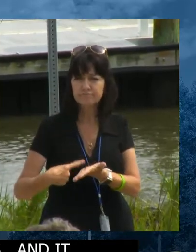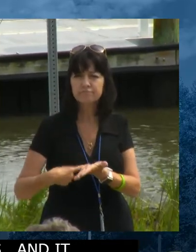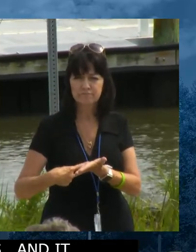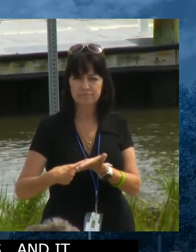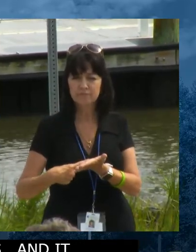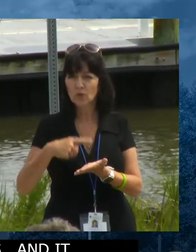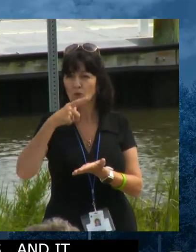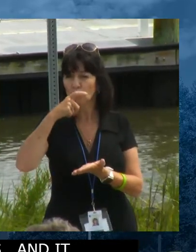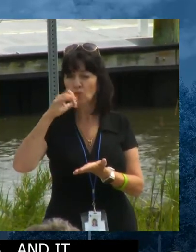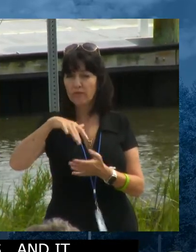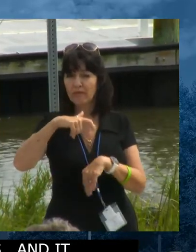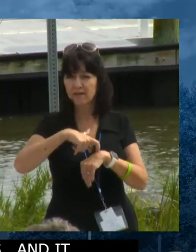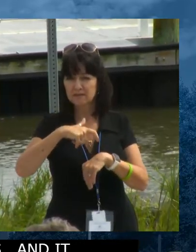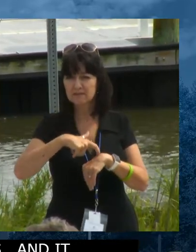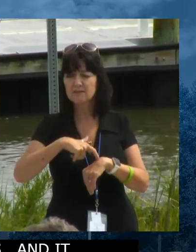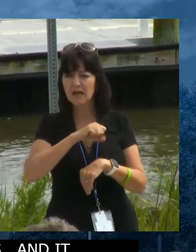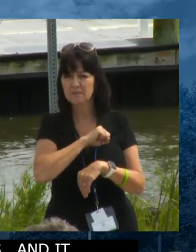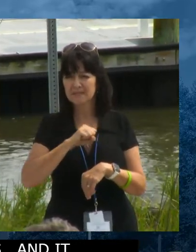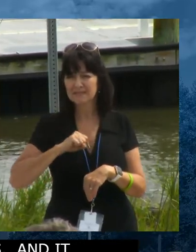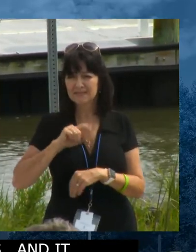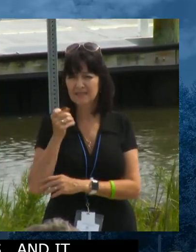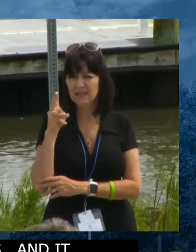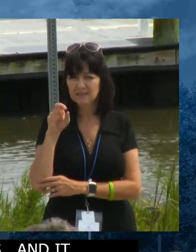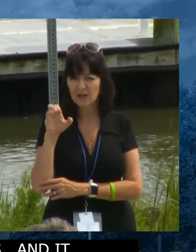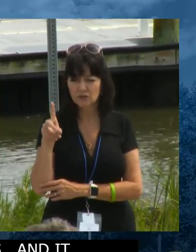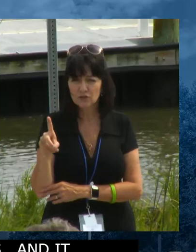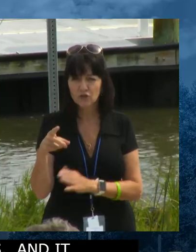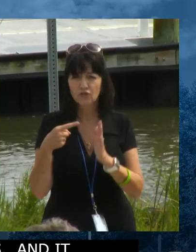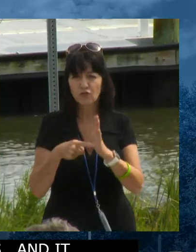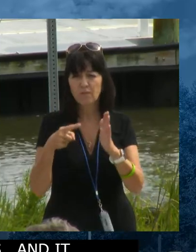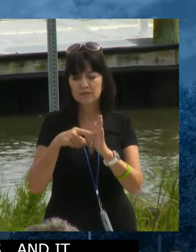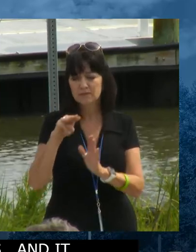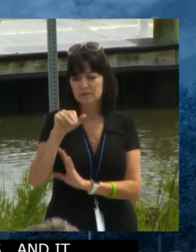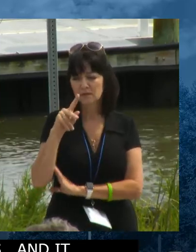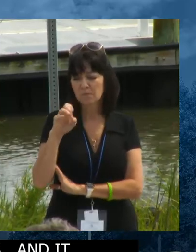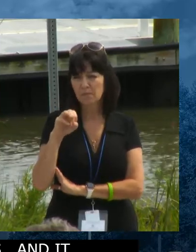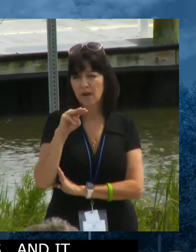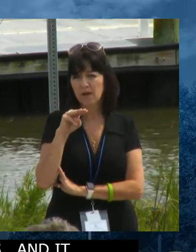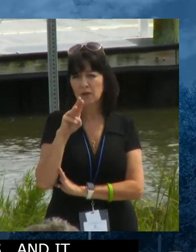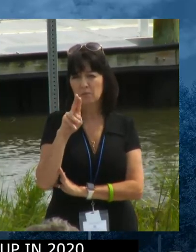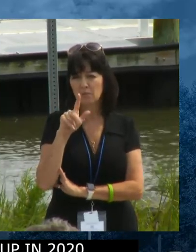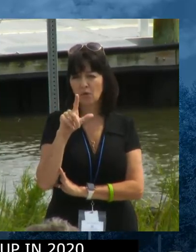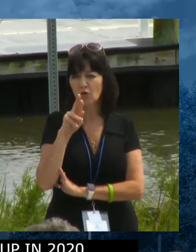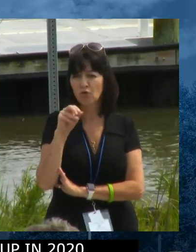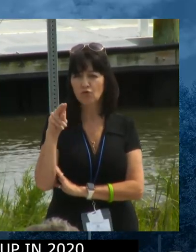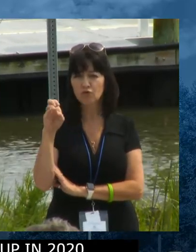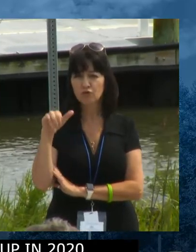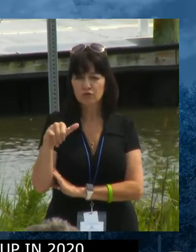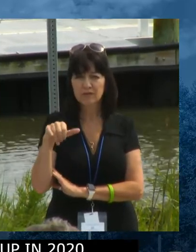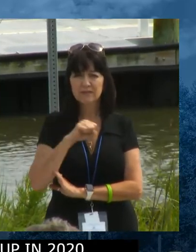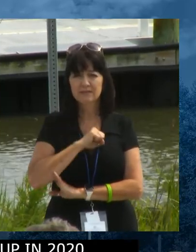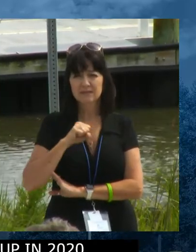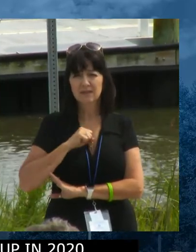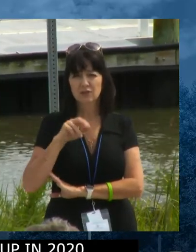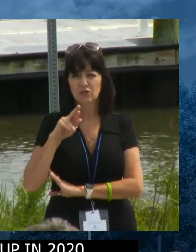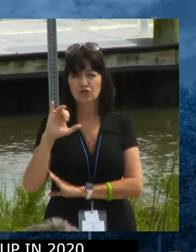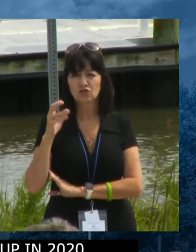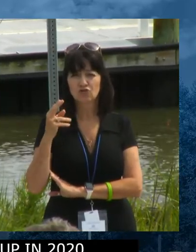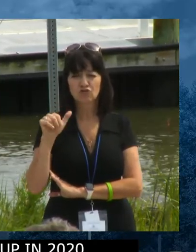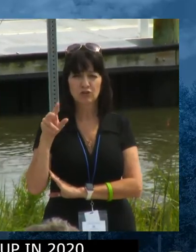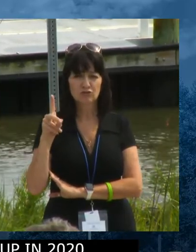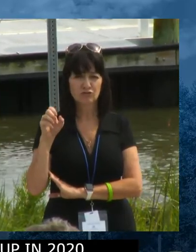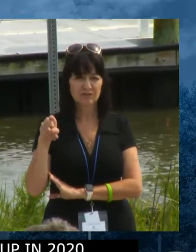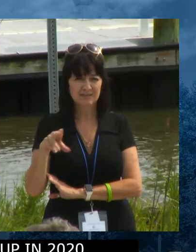Senator Townsend, Representative Mike Mulrooney, Senator Richardson, and then Representative Ronnie Gray.